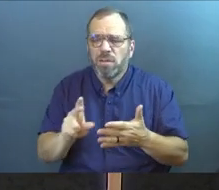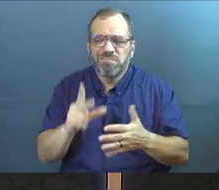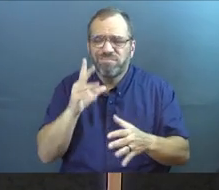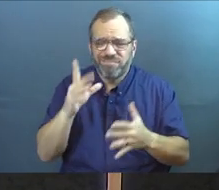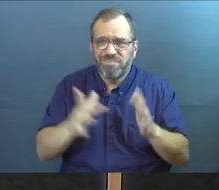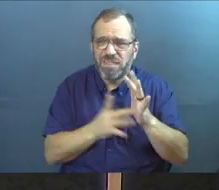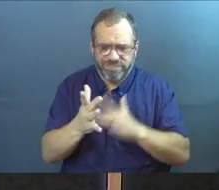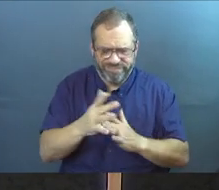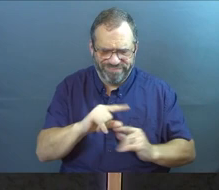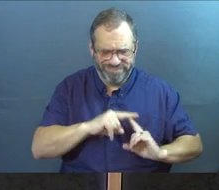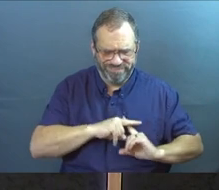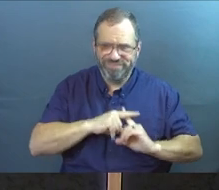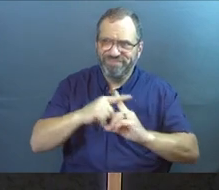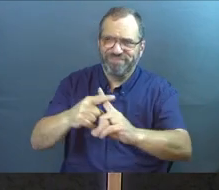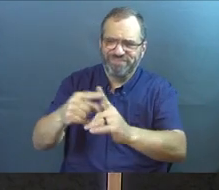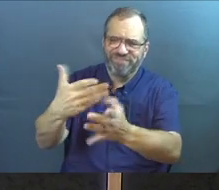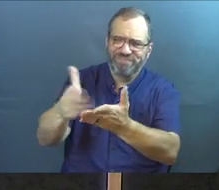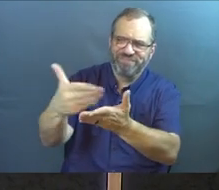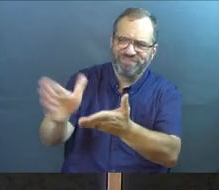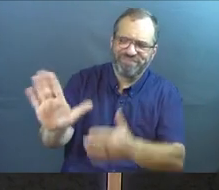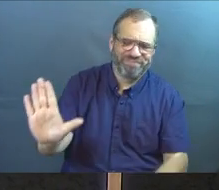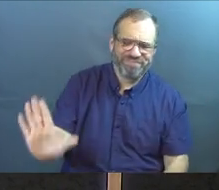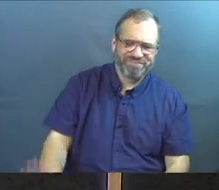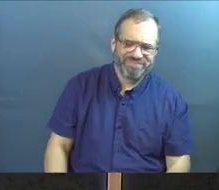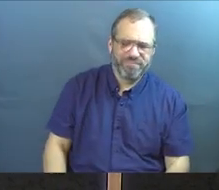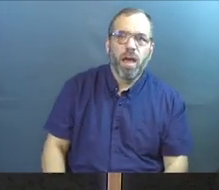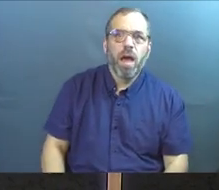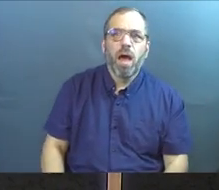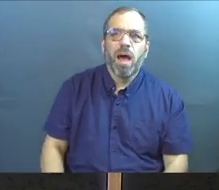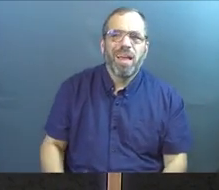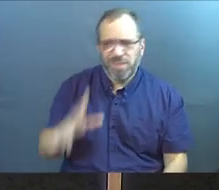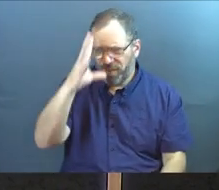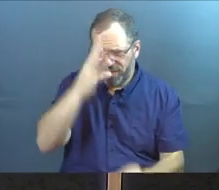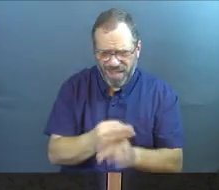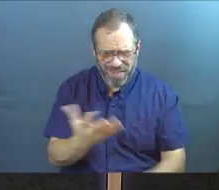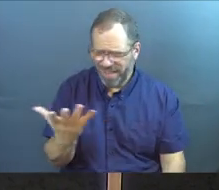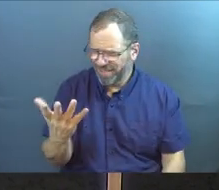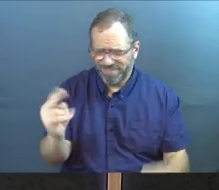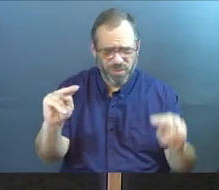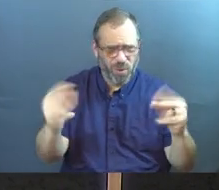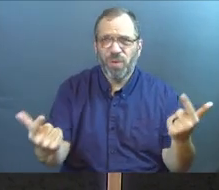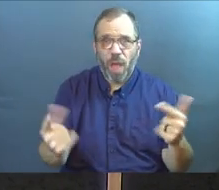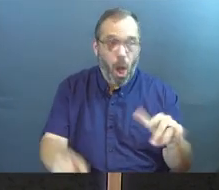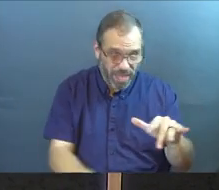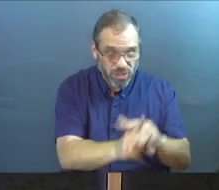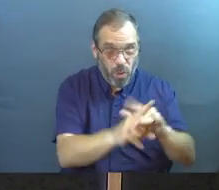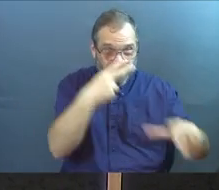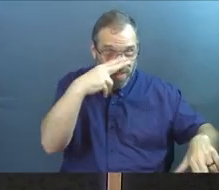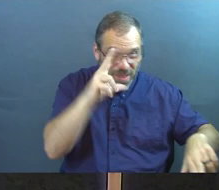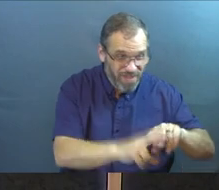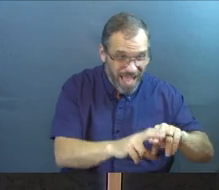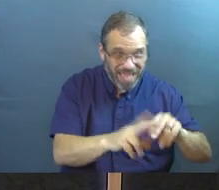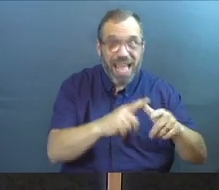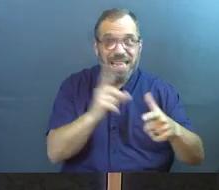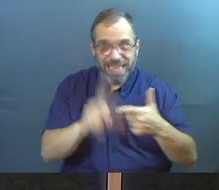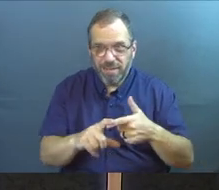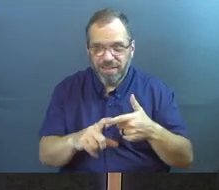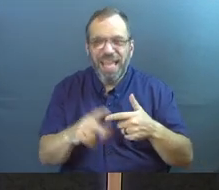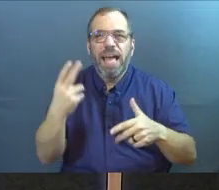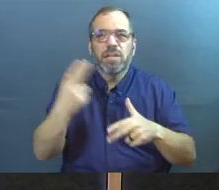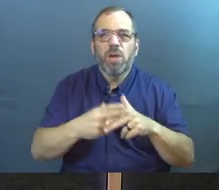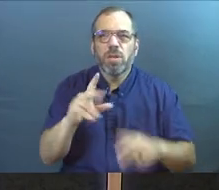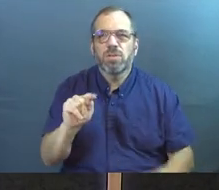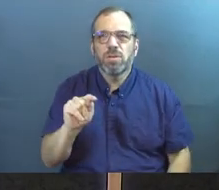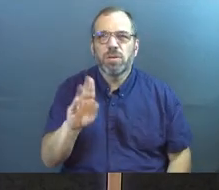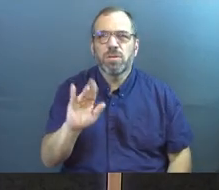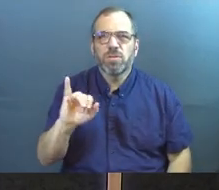faith. And it's like their faith went right down the tubes. Like they came for the tubes, and then it went down the tubes. You know what I'm